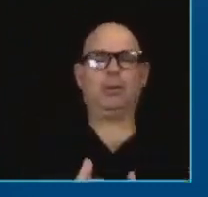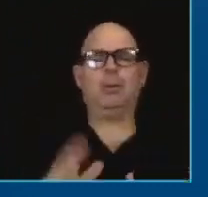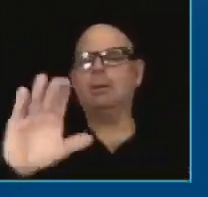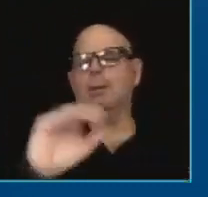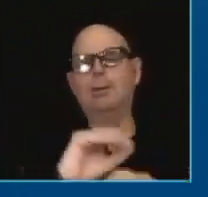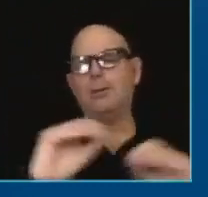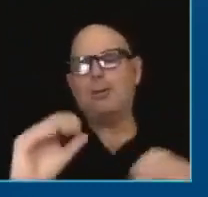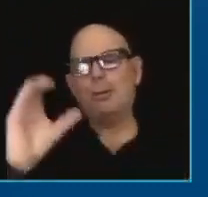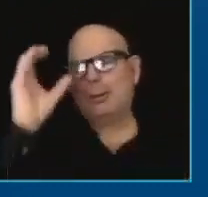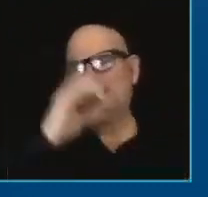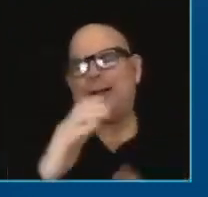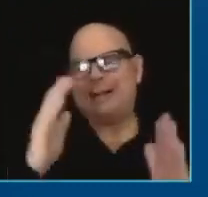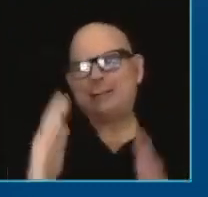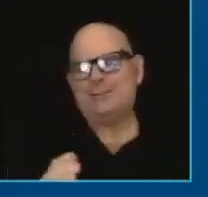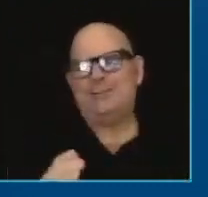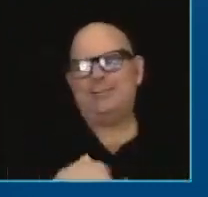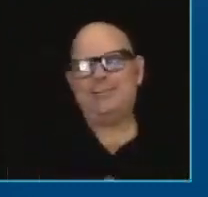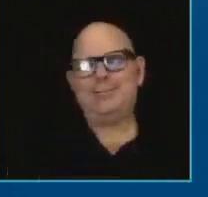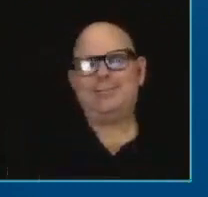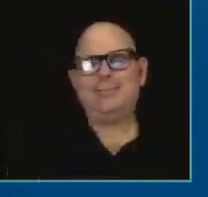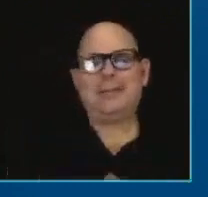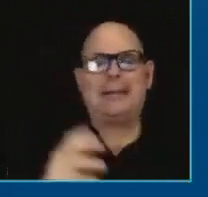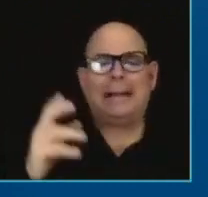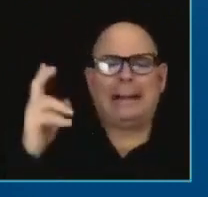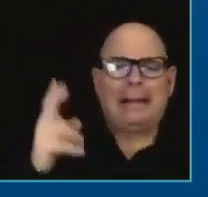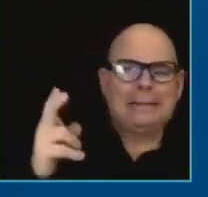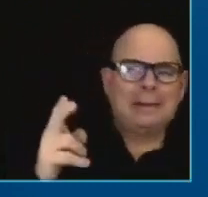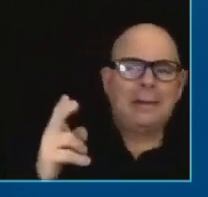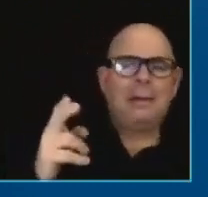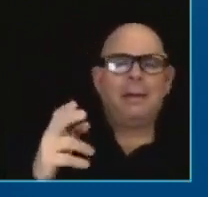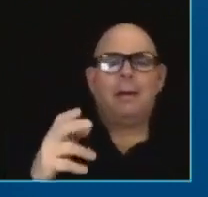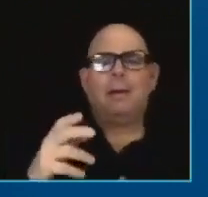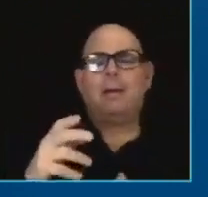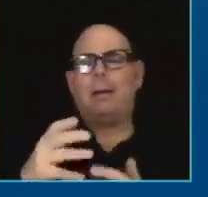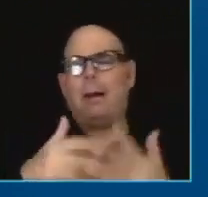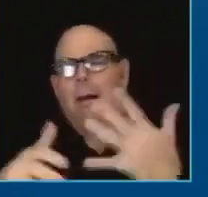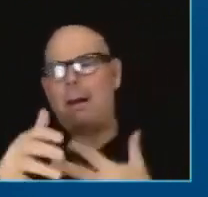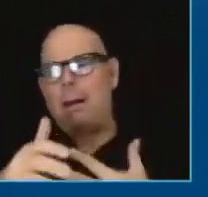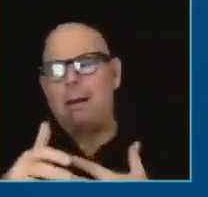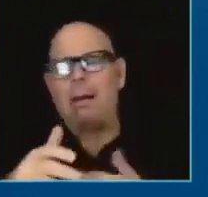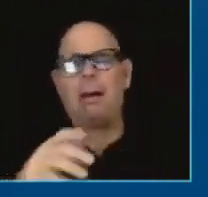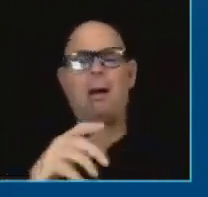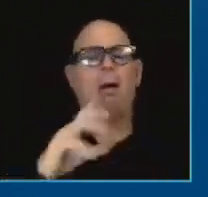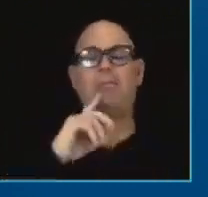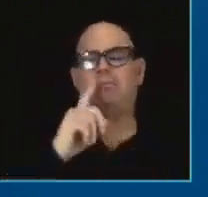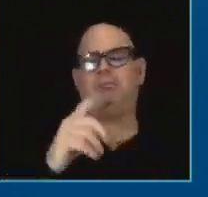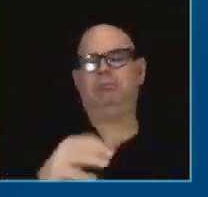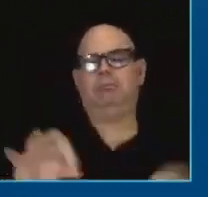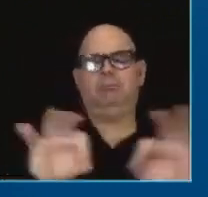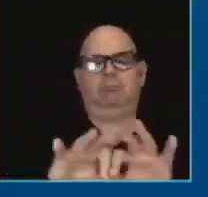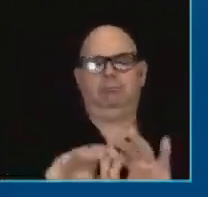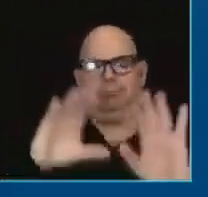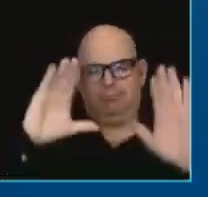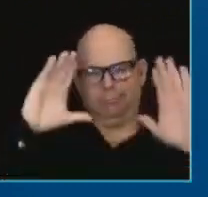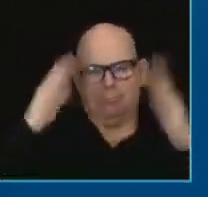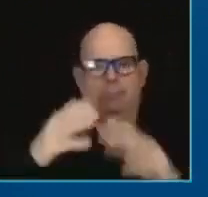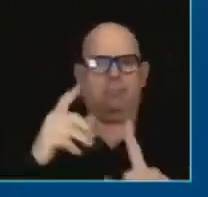No matter what office she has held, she's always been focused on what she can accomplish for the people.